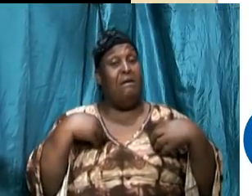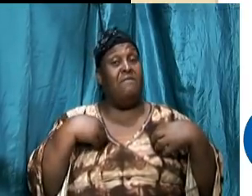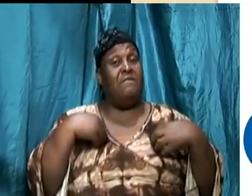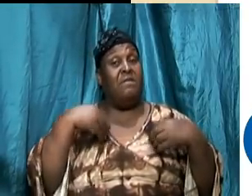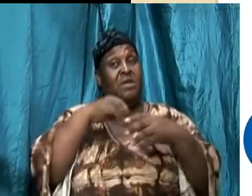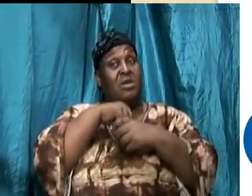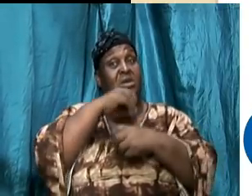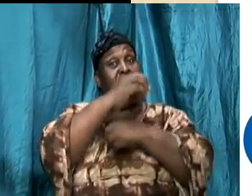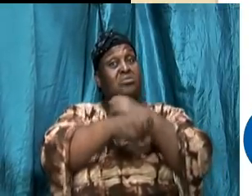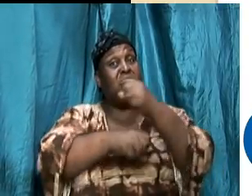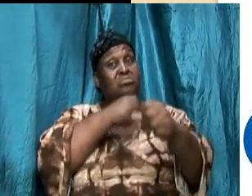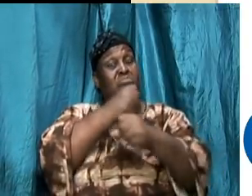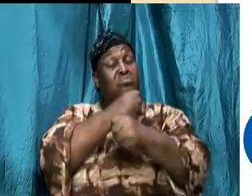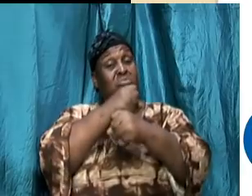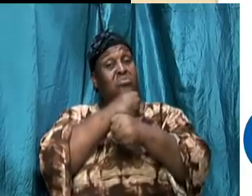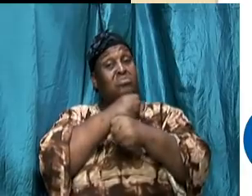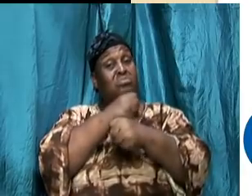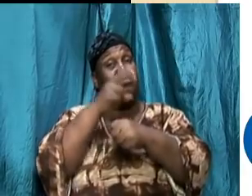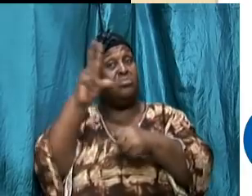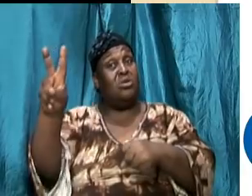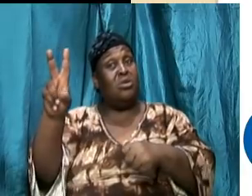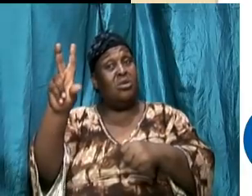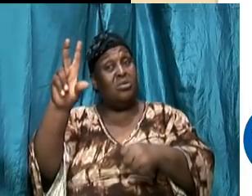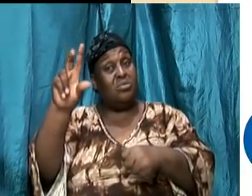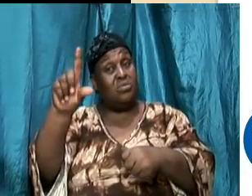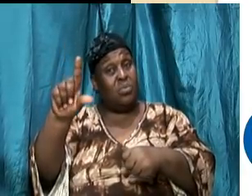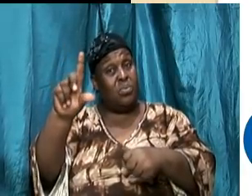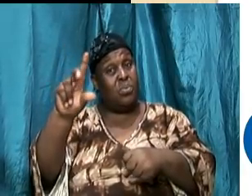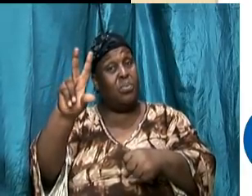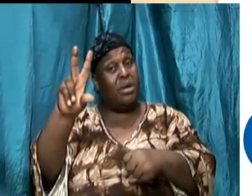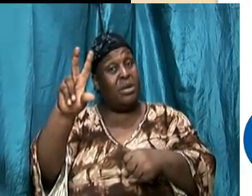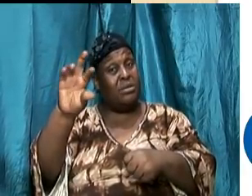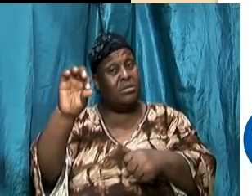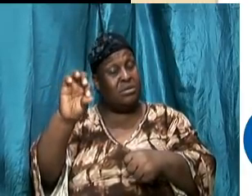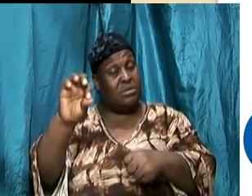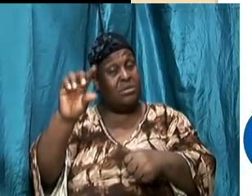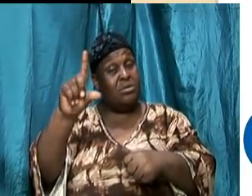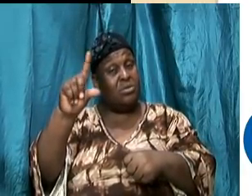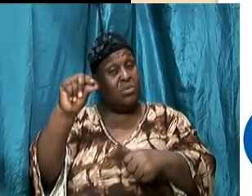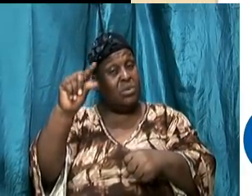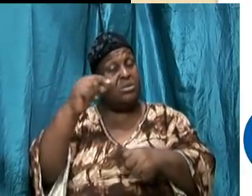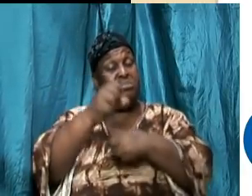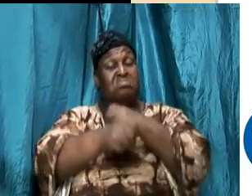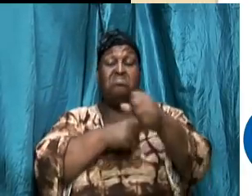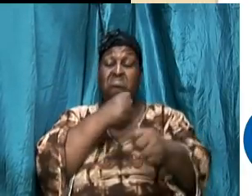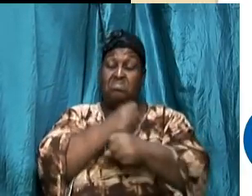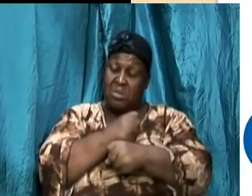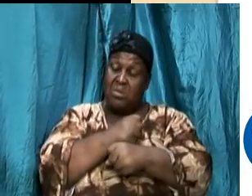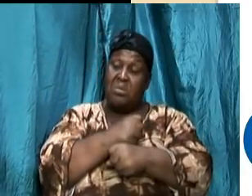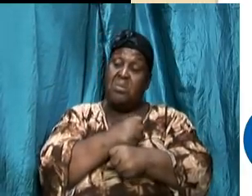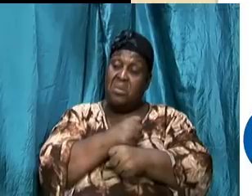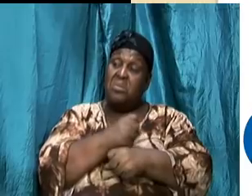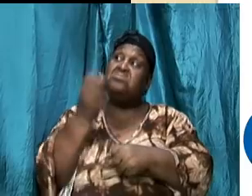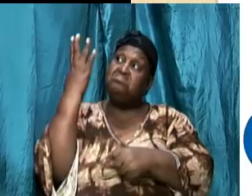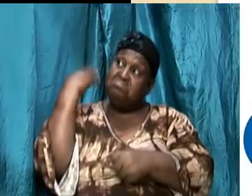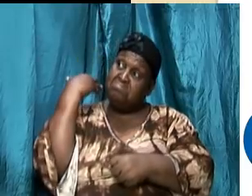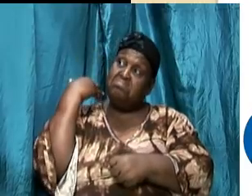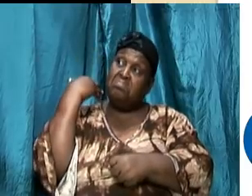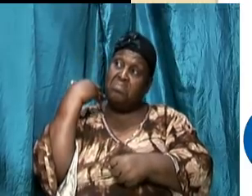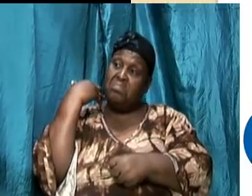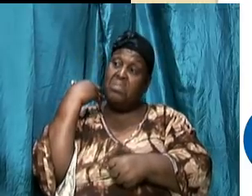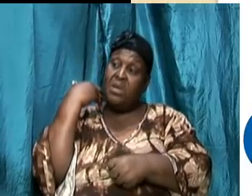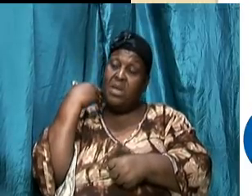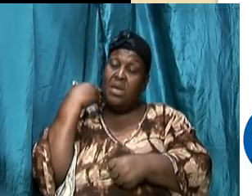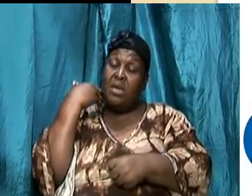drinking issue we pass a certain place and they are having a birthday party and you smell a certain fusion Johnny